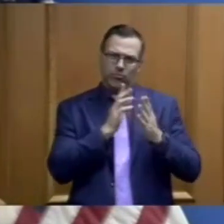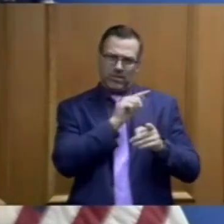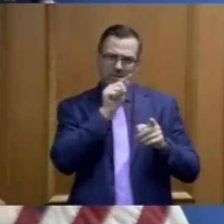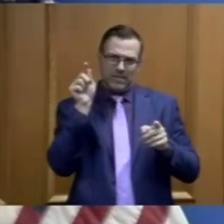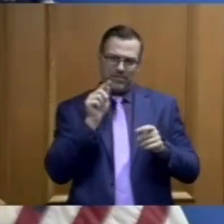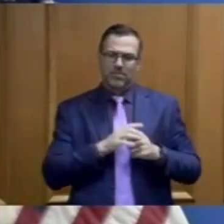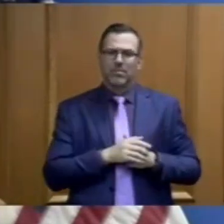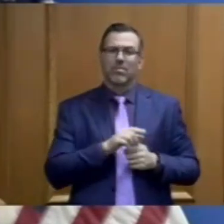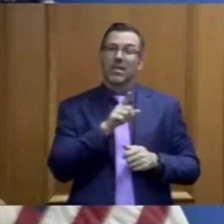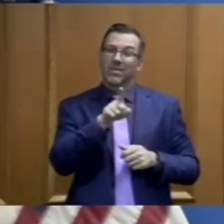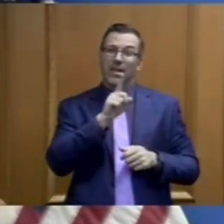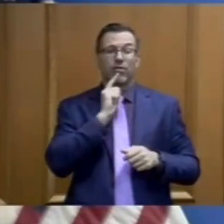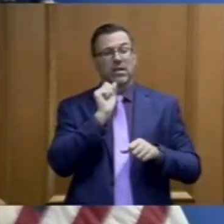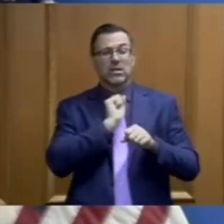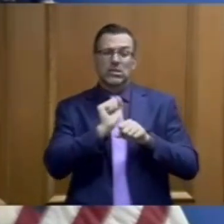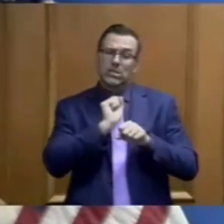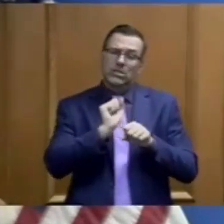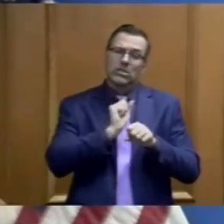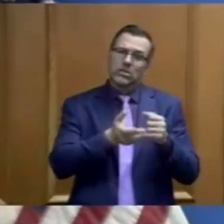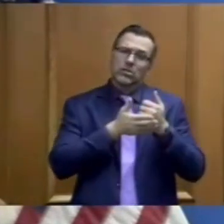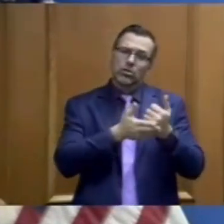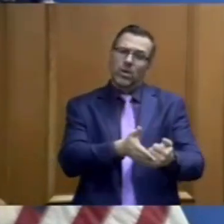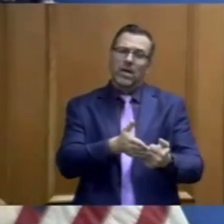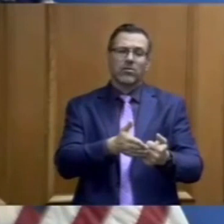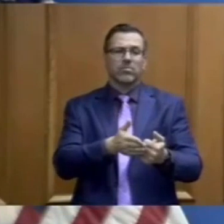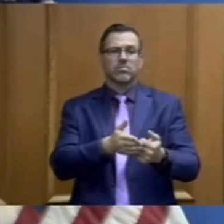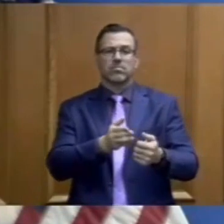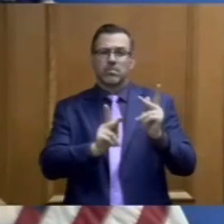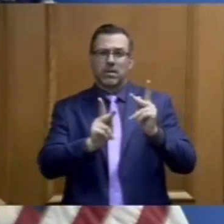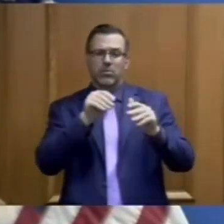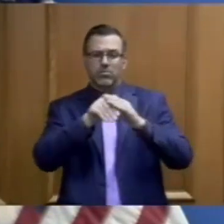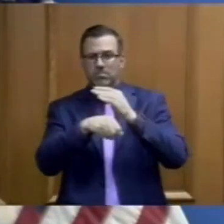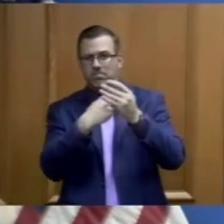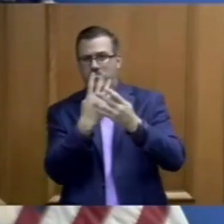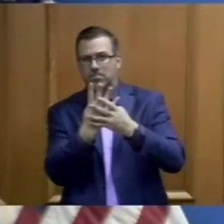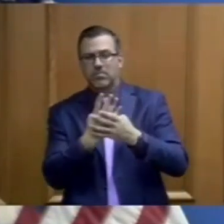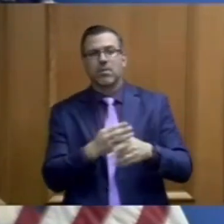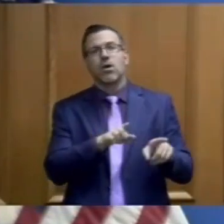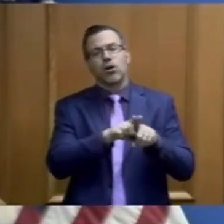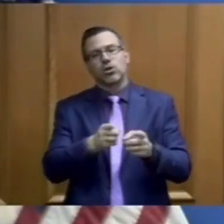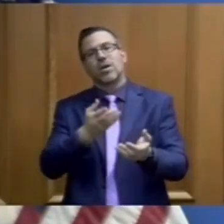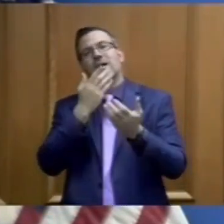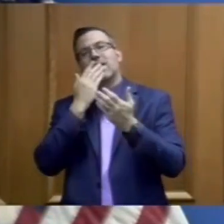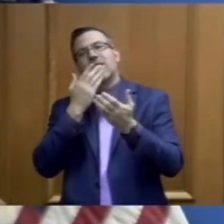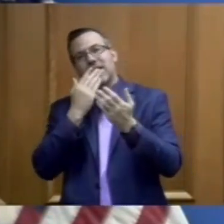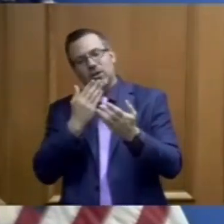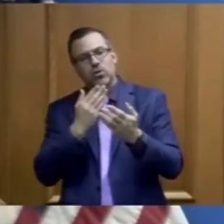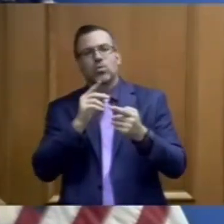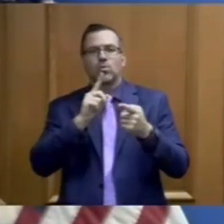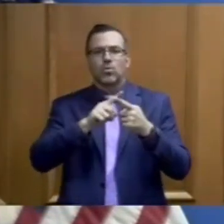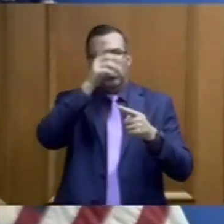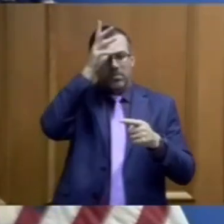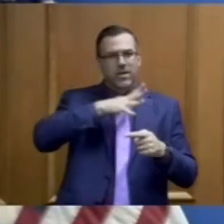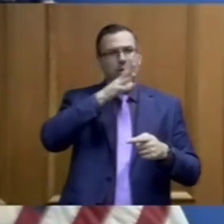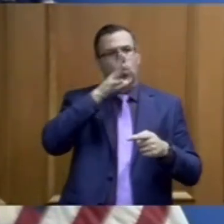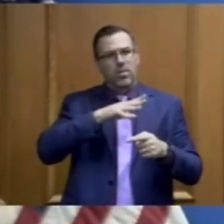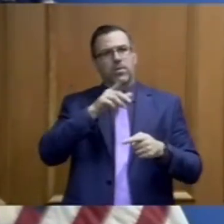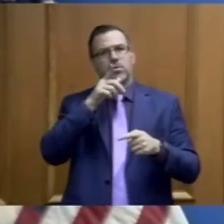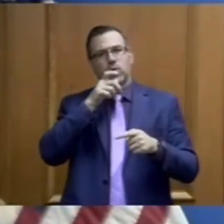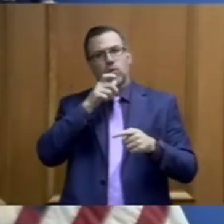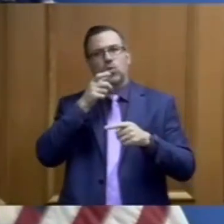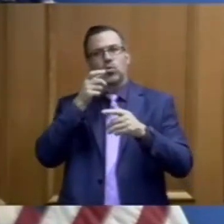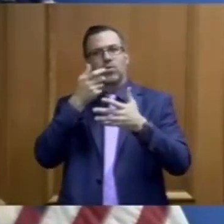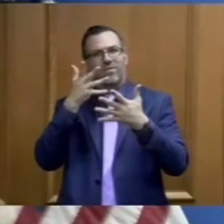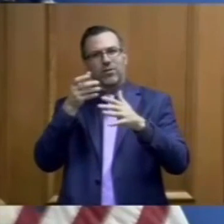dedication to the mission of the Department of Corrections. I also want to thank the inmate population who has been especially